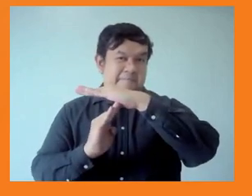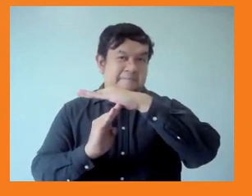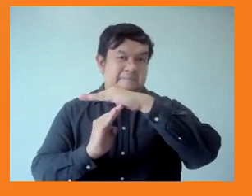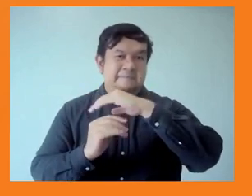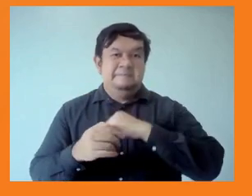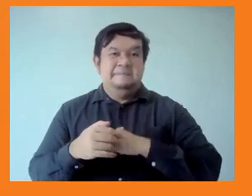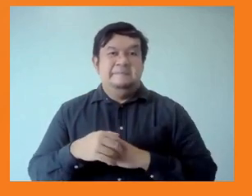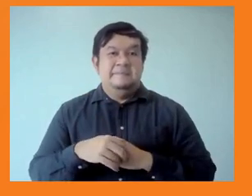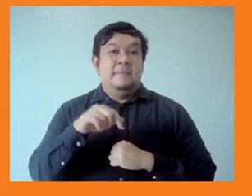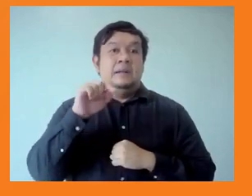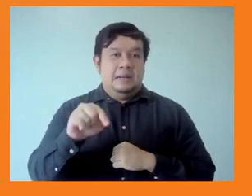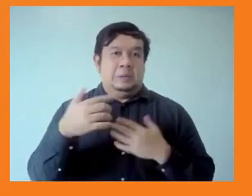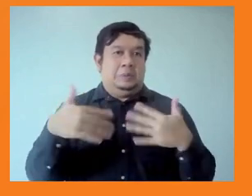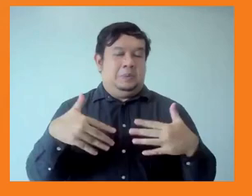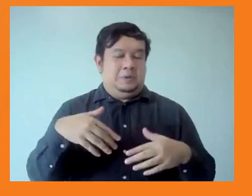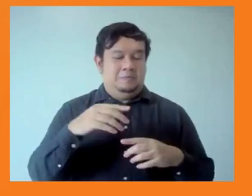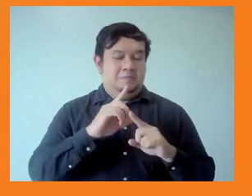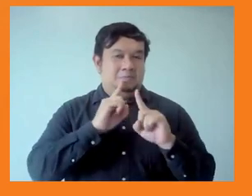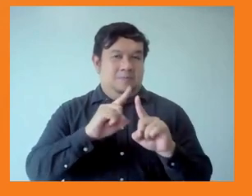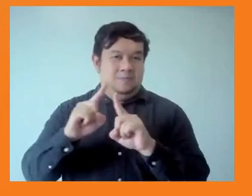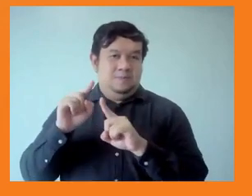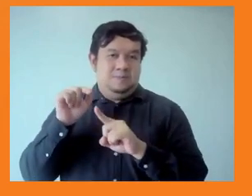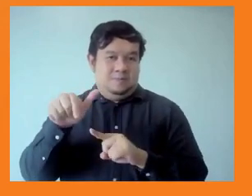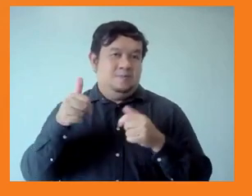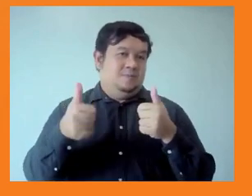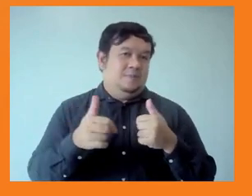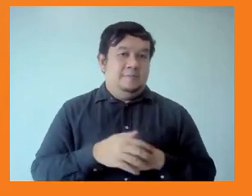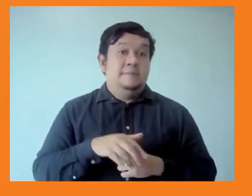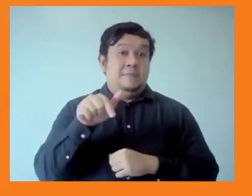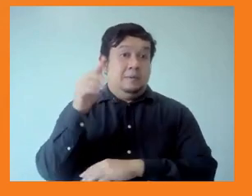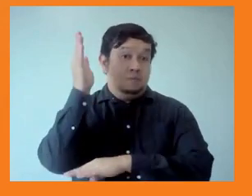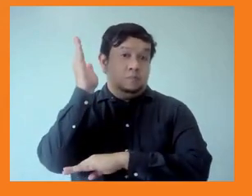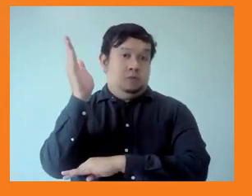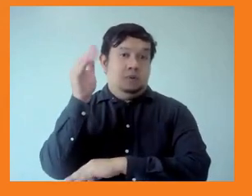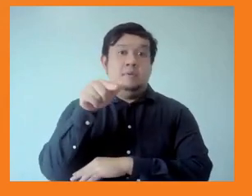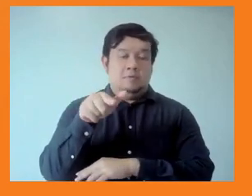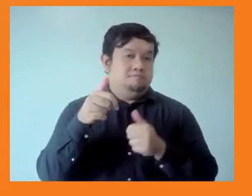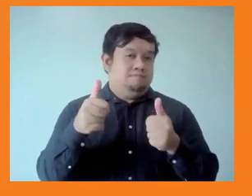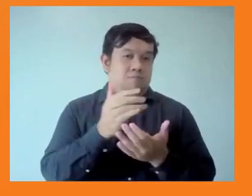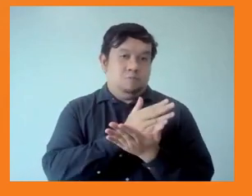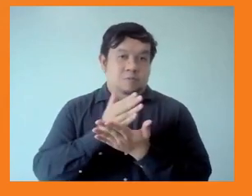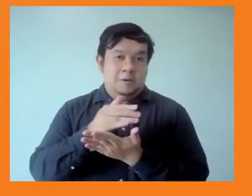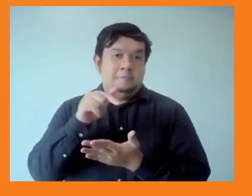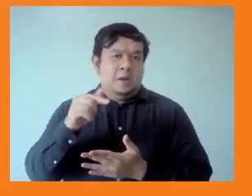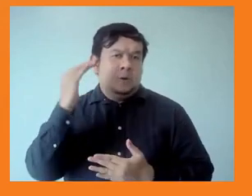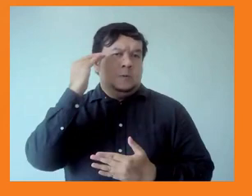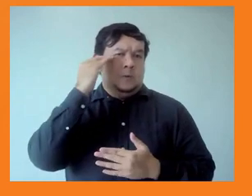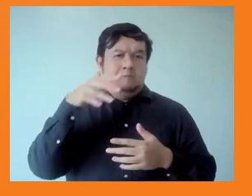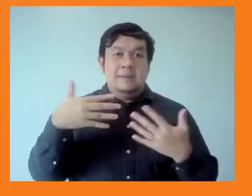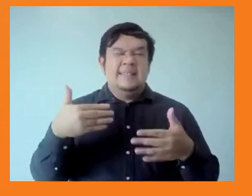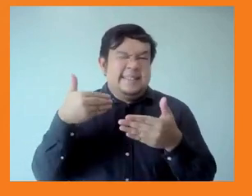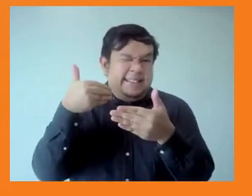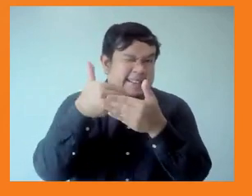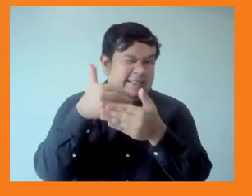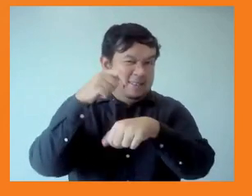one on degrowth that I would have really loved to ask. But we are short on time and I would really like to thank our wonderful participants for those really